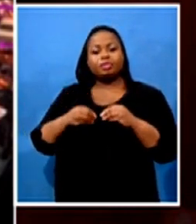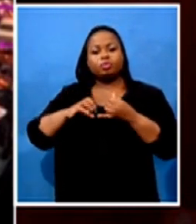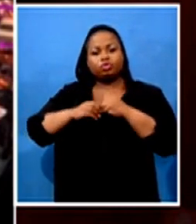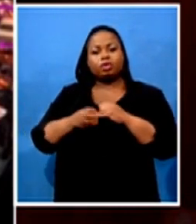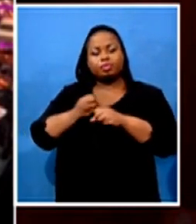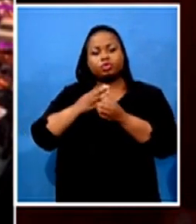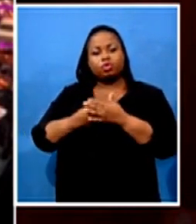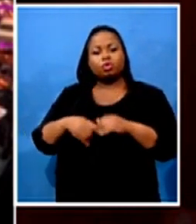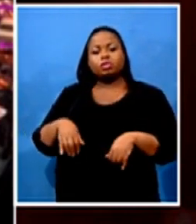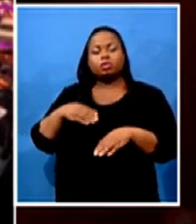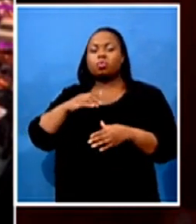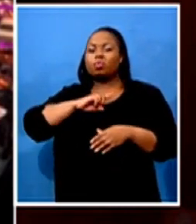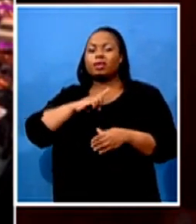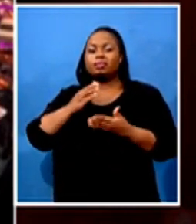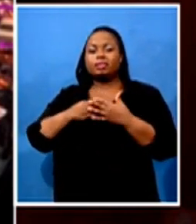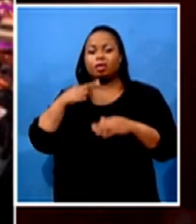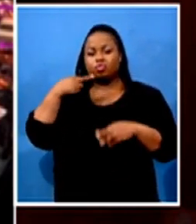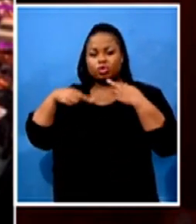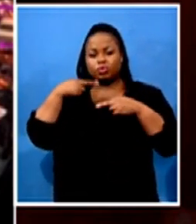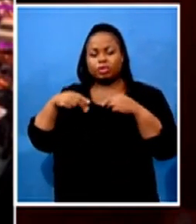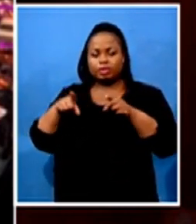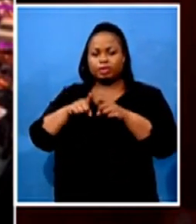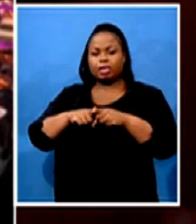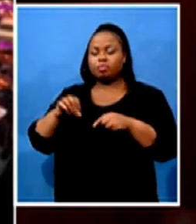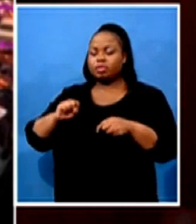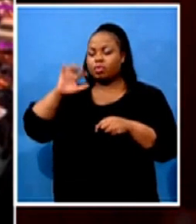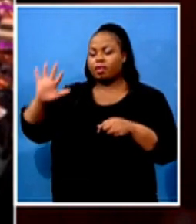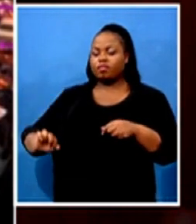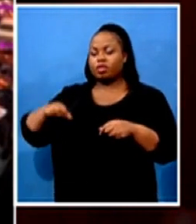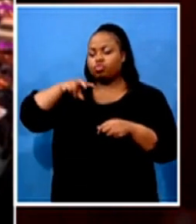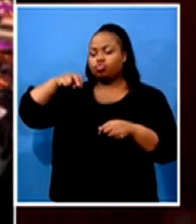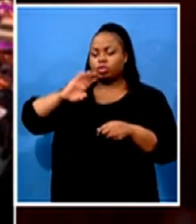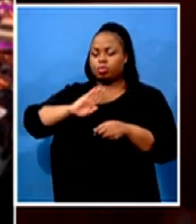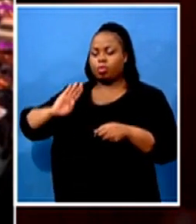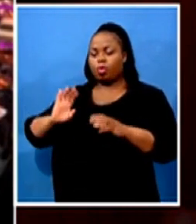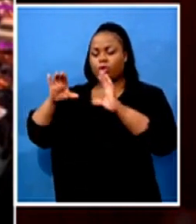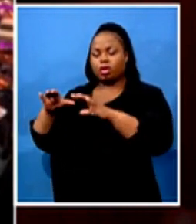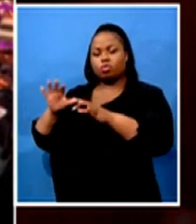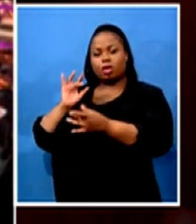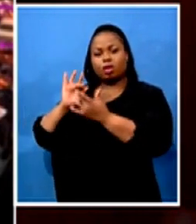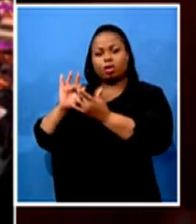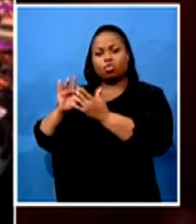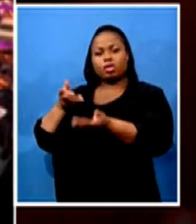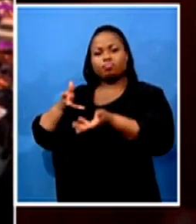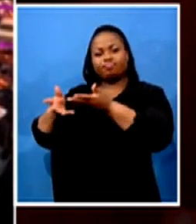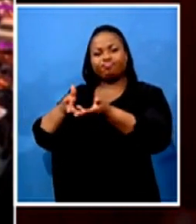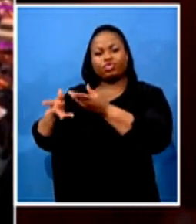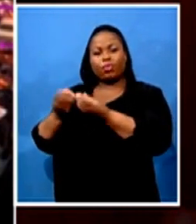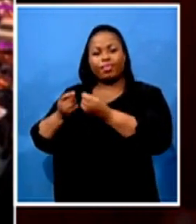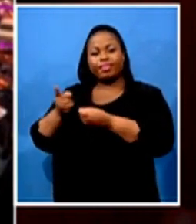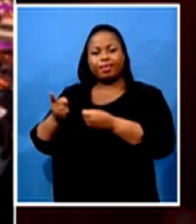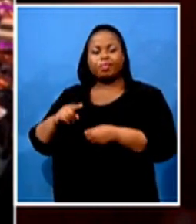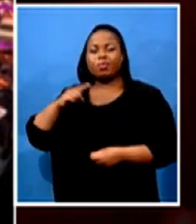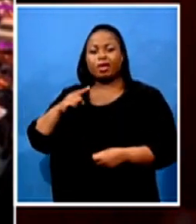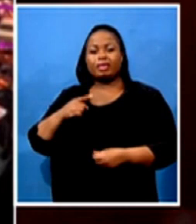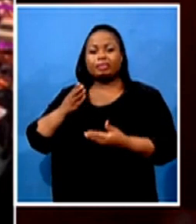South African Tourism Belt and a number of other restaurants and iconic spaces, restaurants that are over 20, 30 years old that have been part of the landscape of South